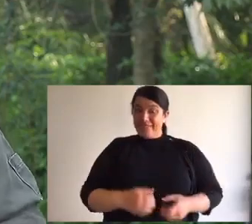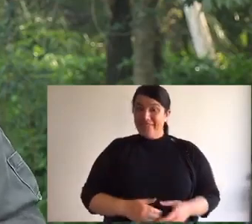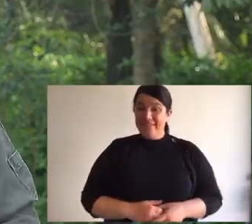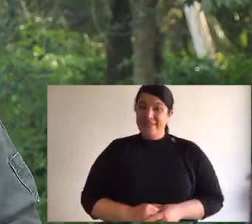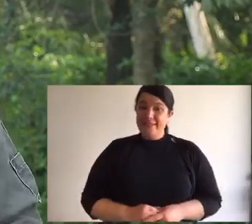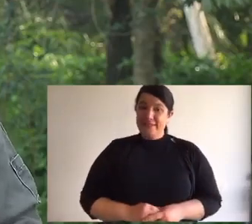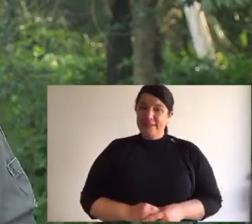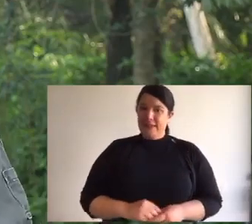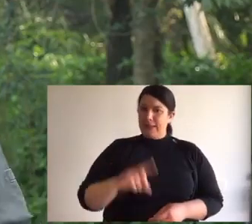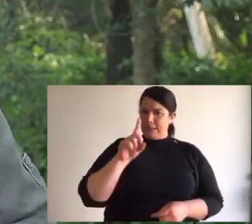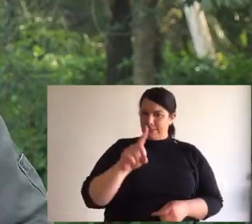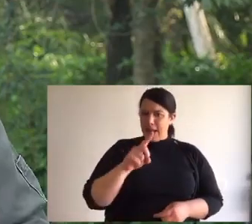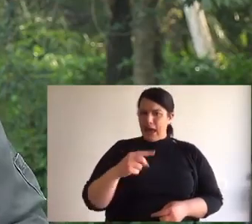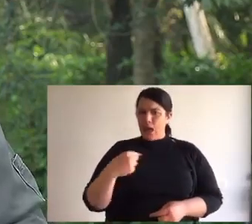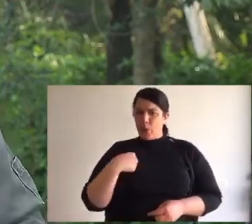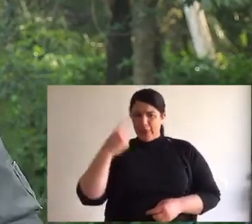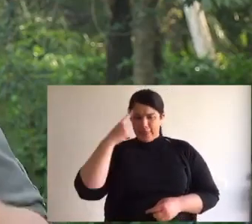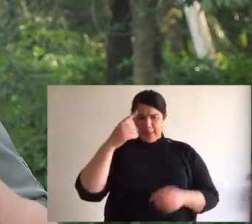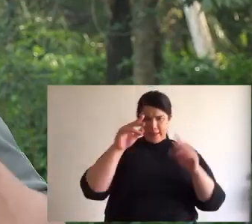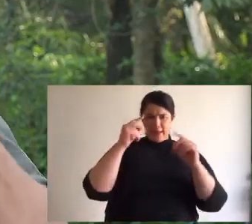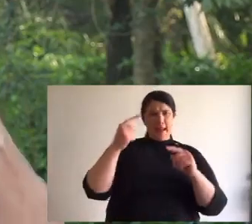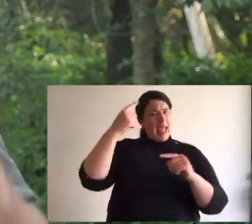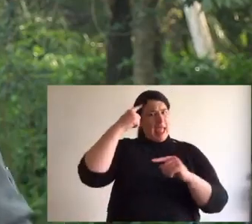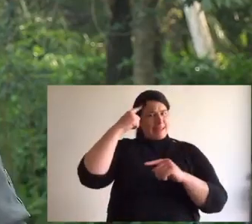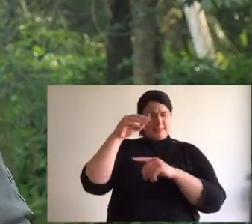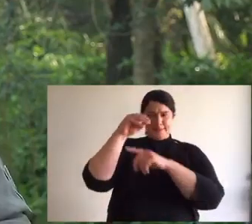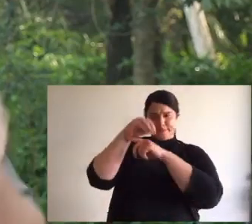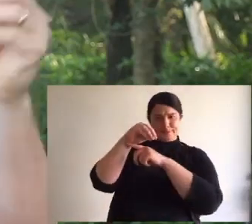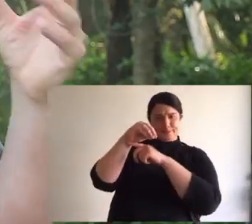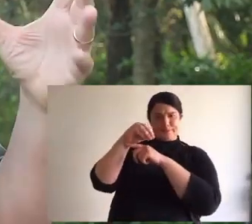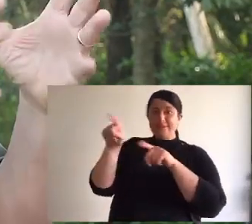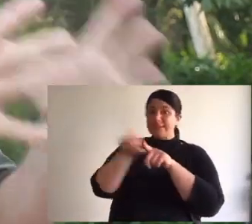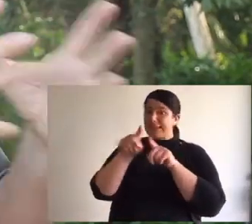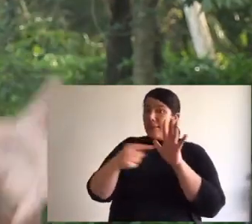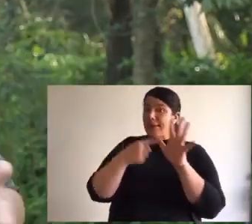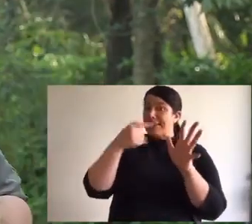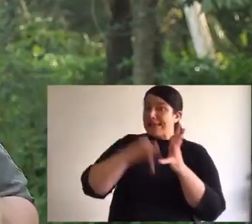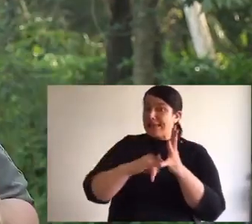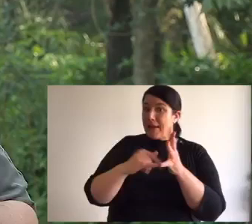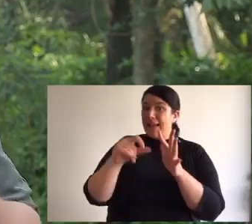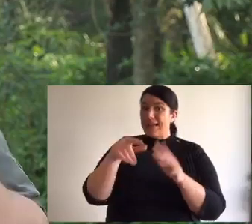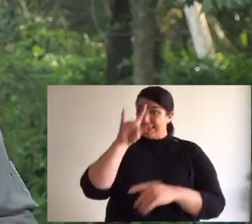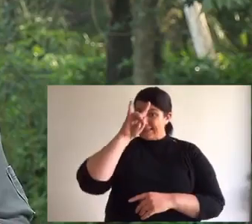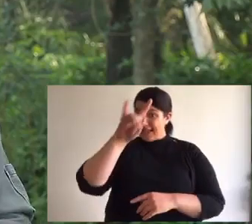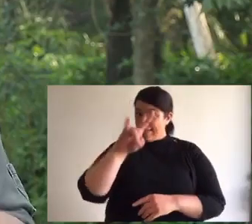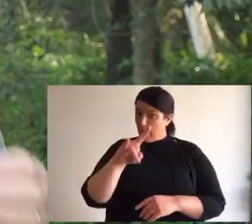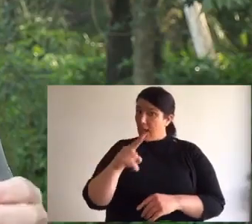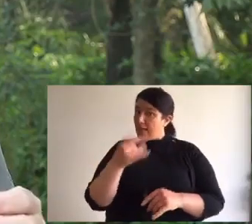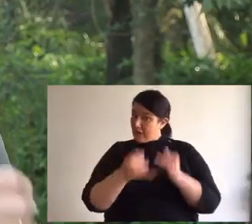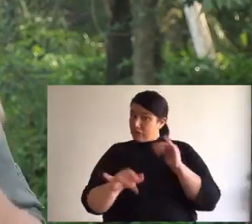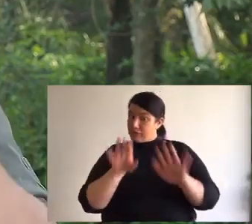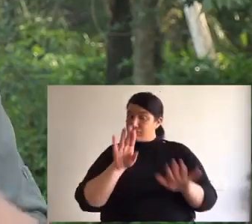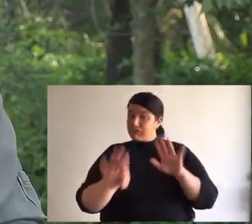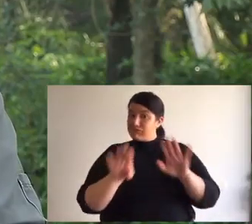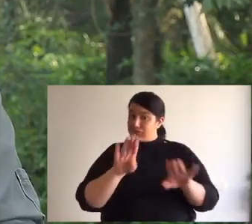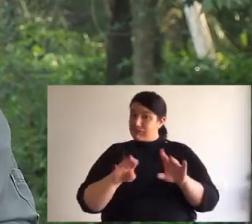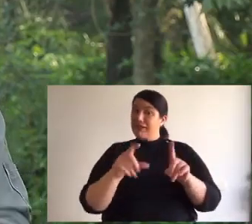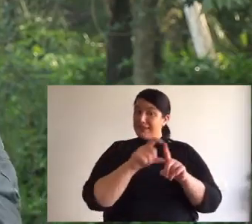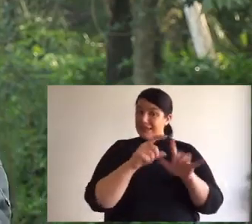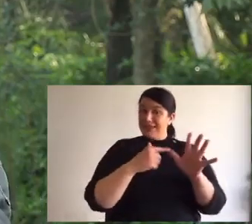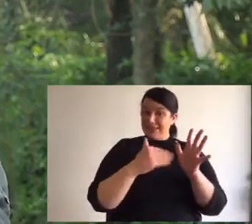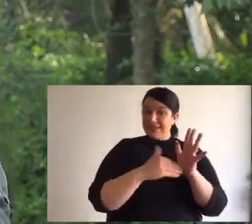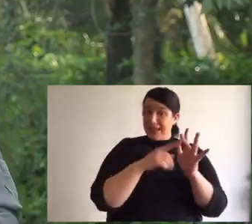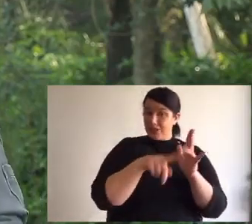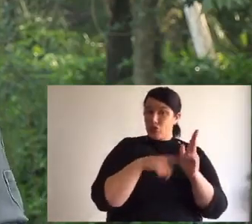females have a pouch that they rear their young in. But when we start with the features and let's go to the head. Like a Tasmanian devil which is a very